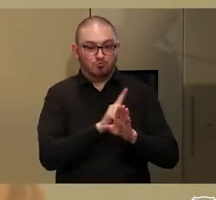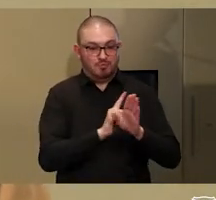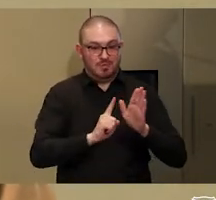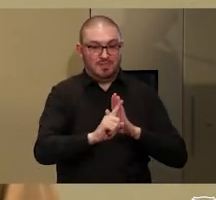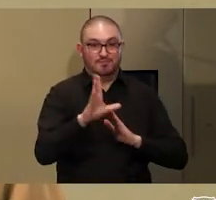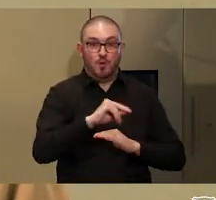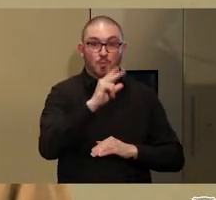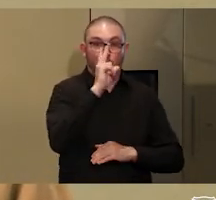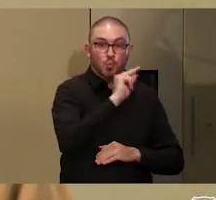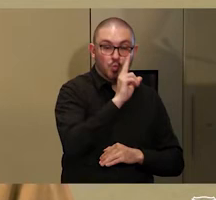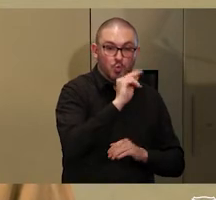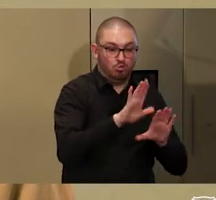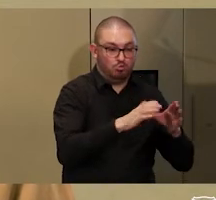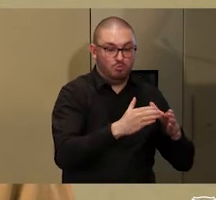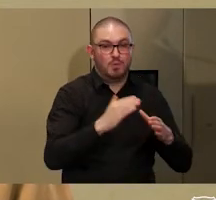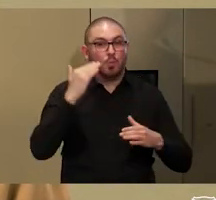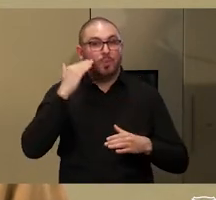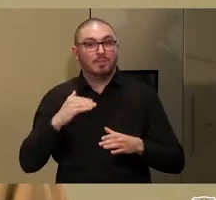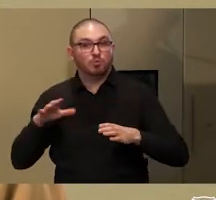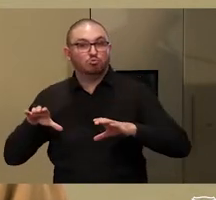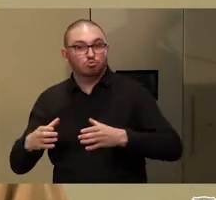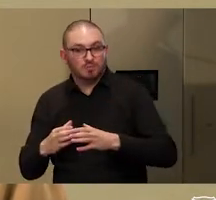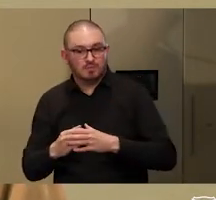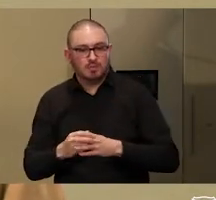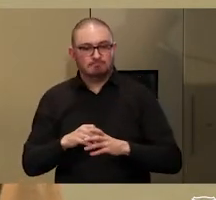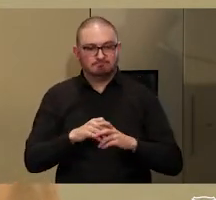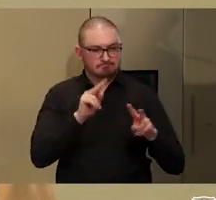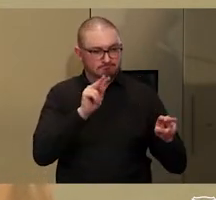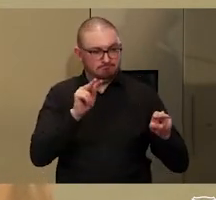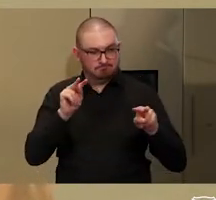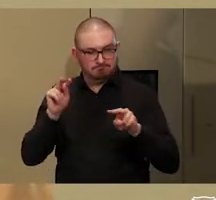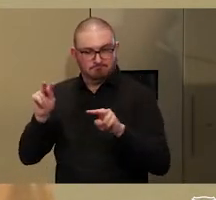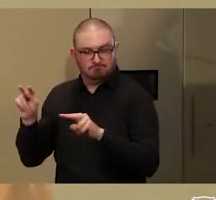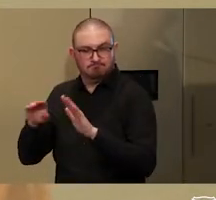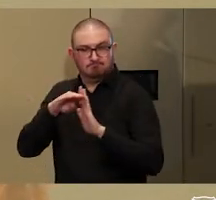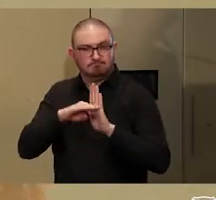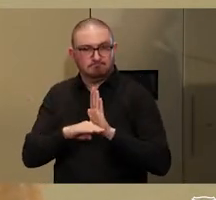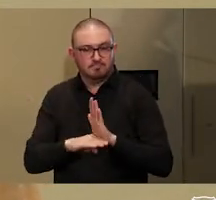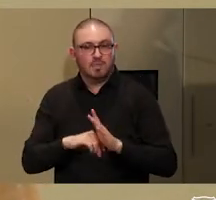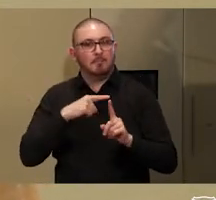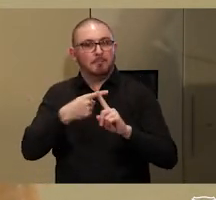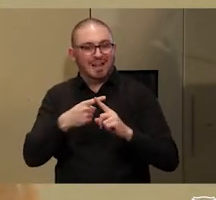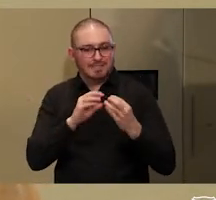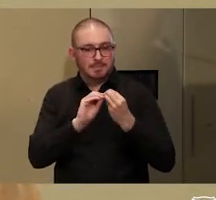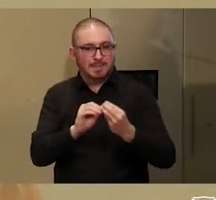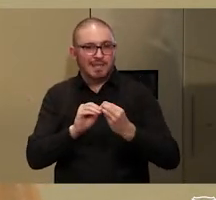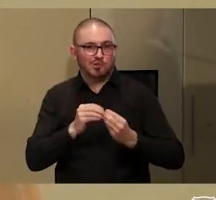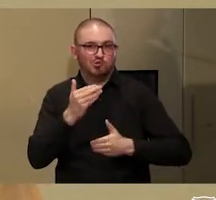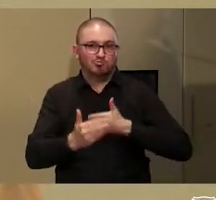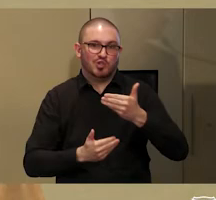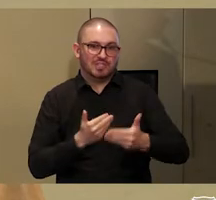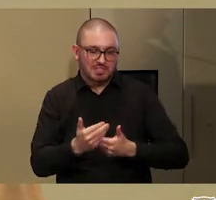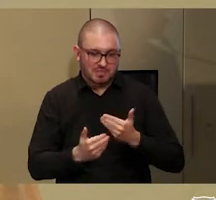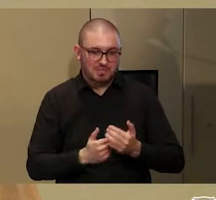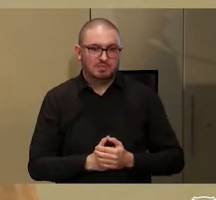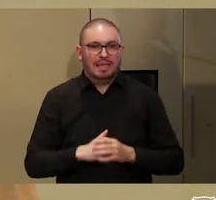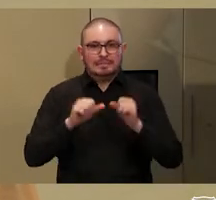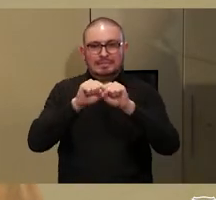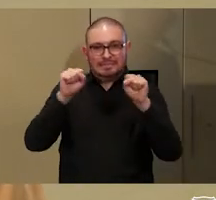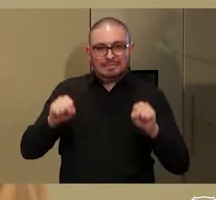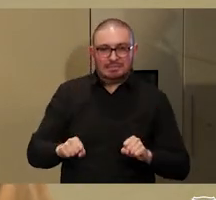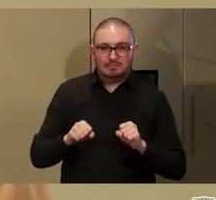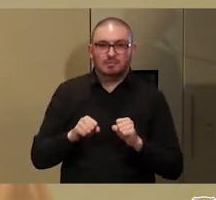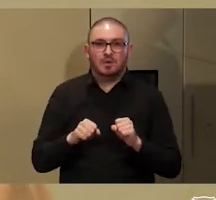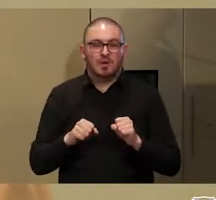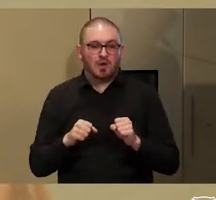women's groups, oversees the prohibitions, as well as mediation processes and systems of monetary